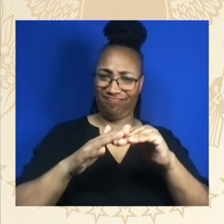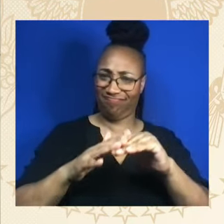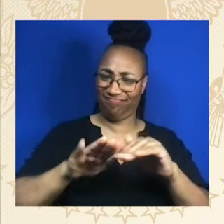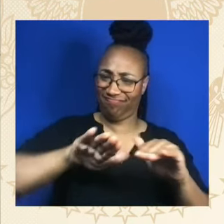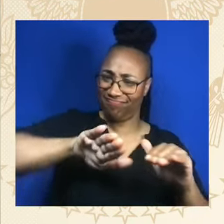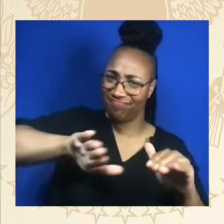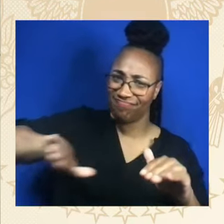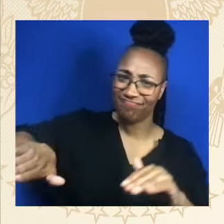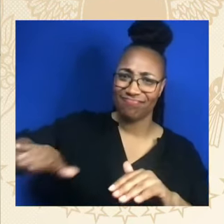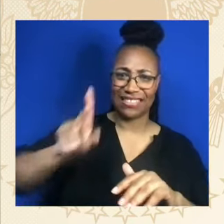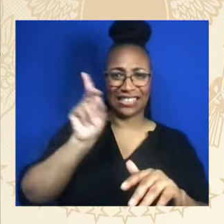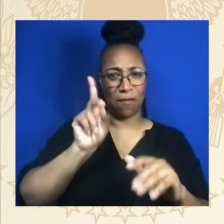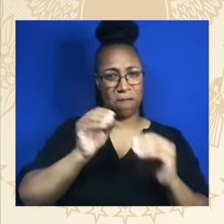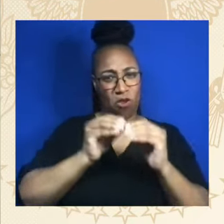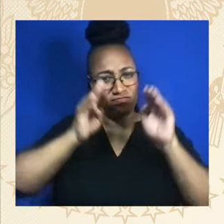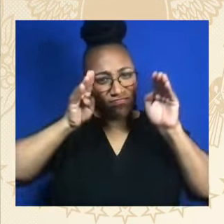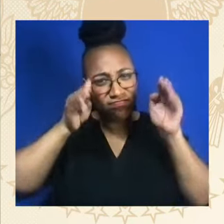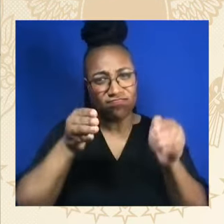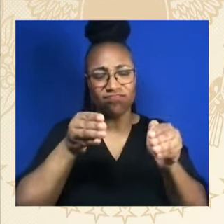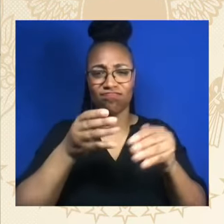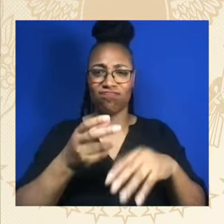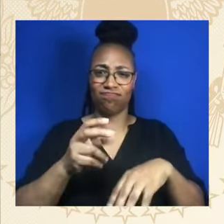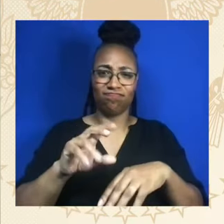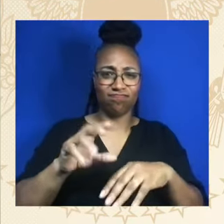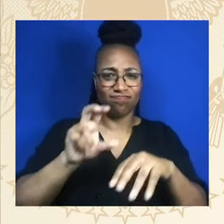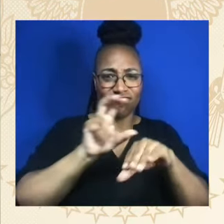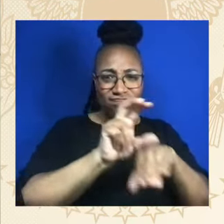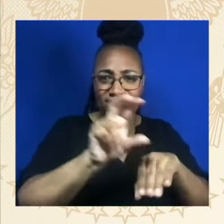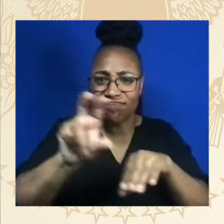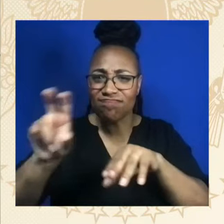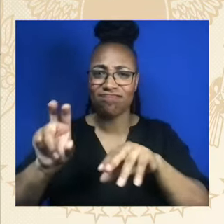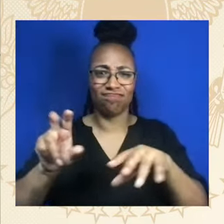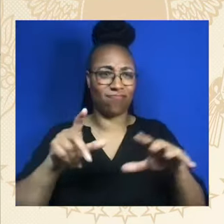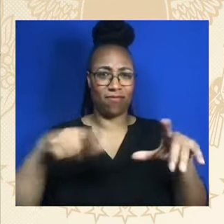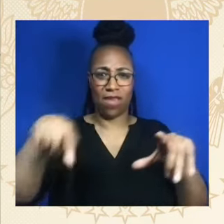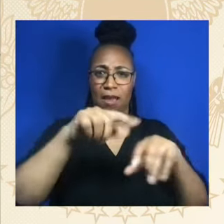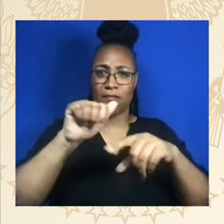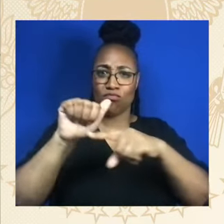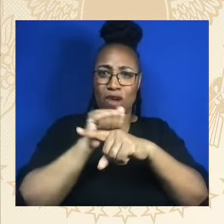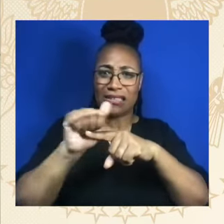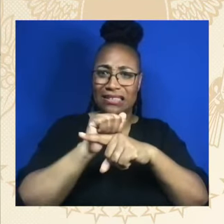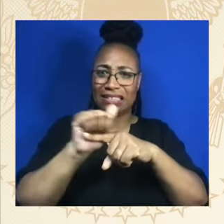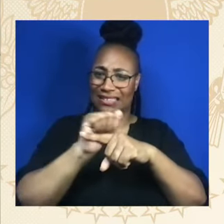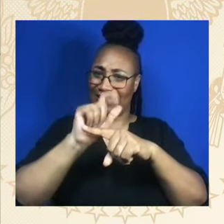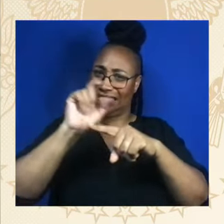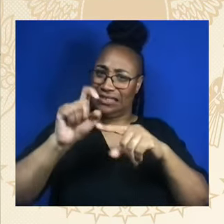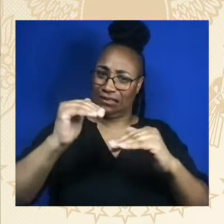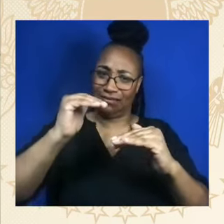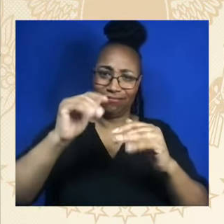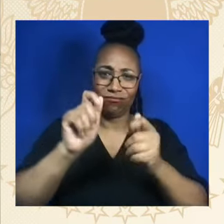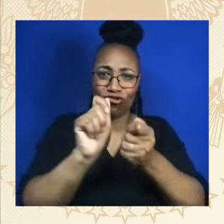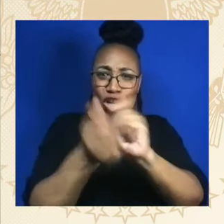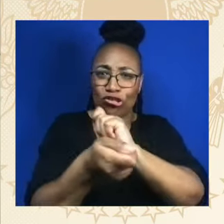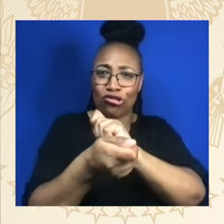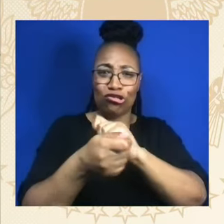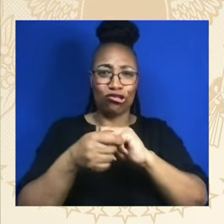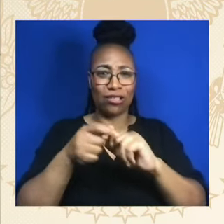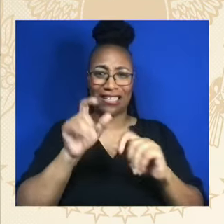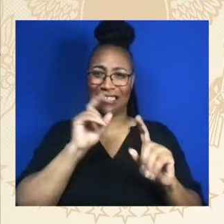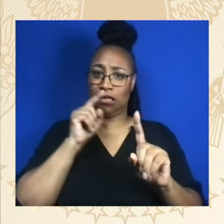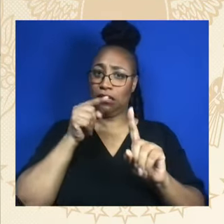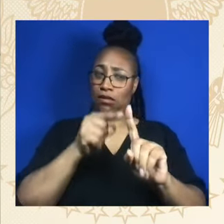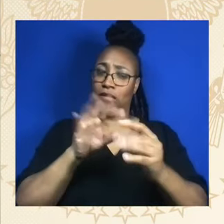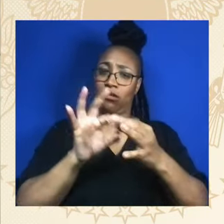all of which are tied to effective and accountable community policing, and advance public trust and safety. And as I made clear in the State of the Union,